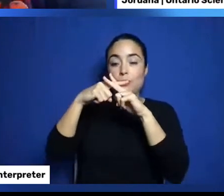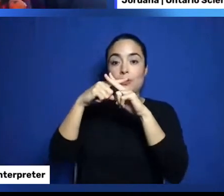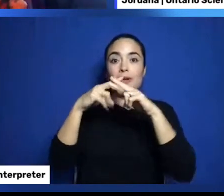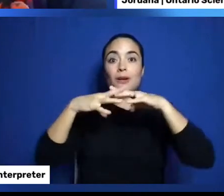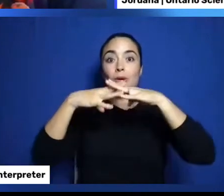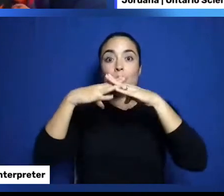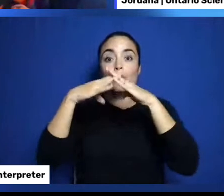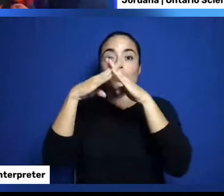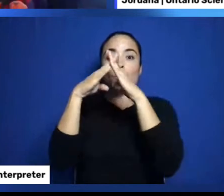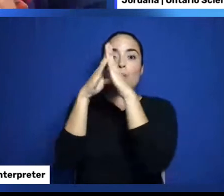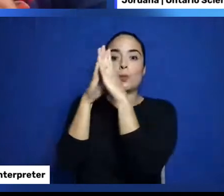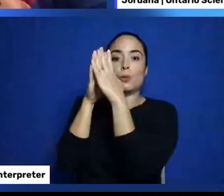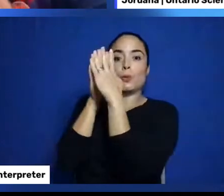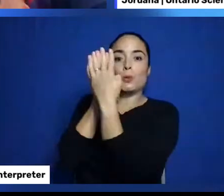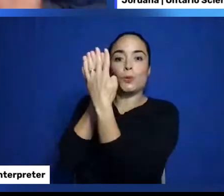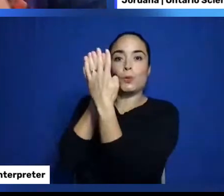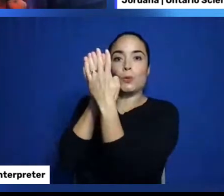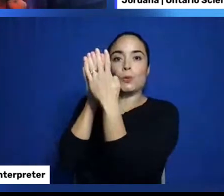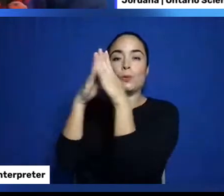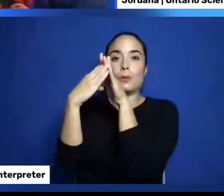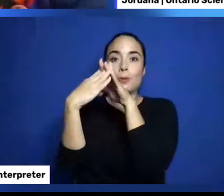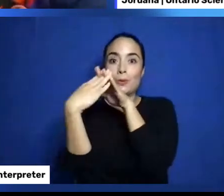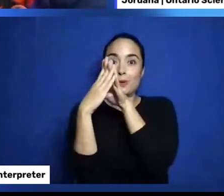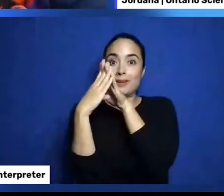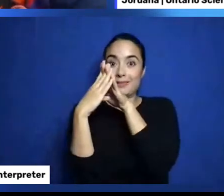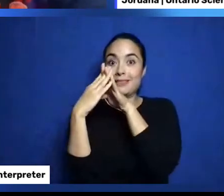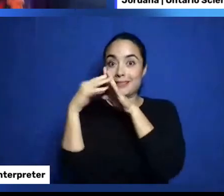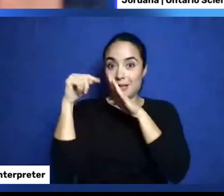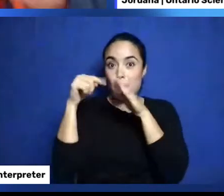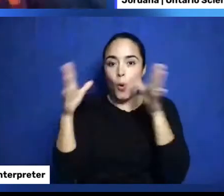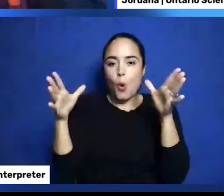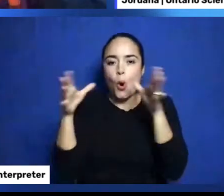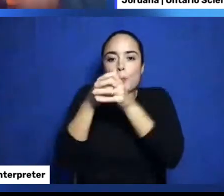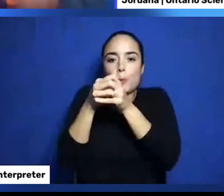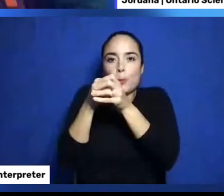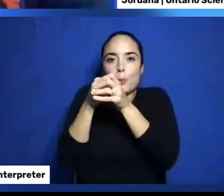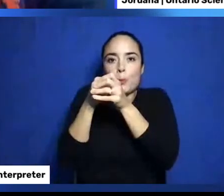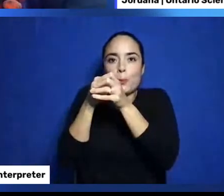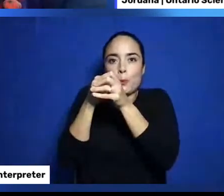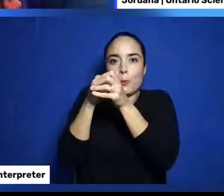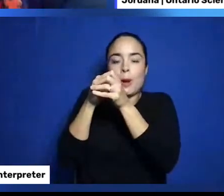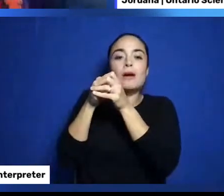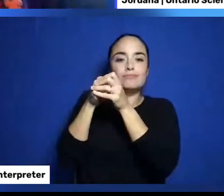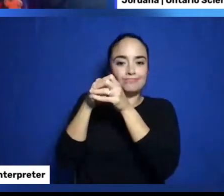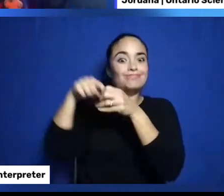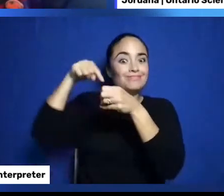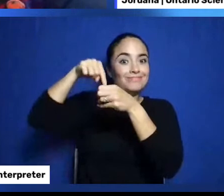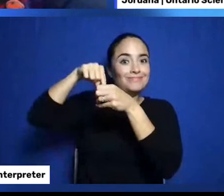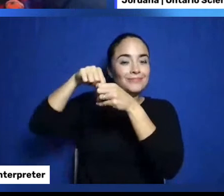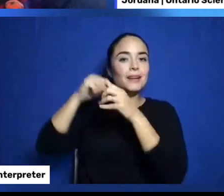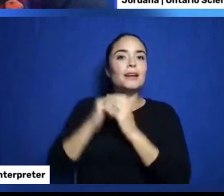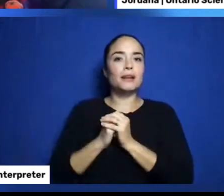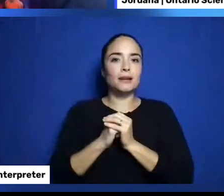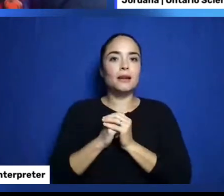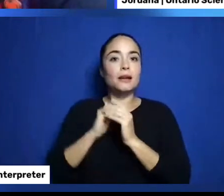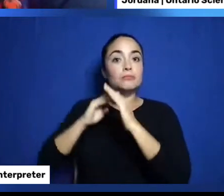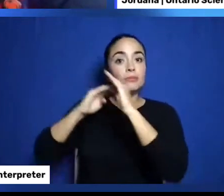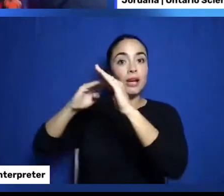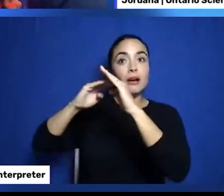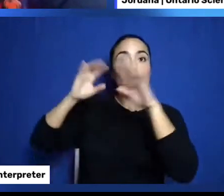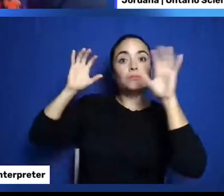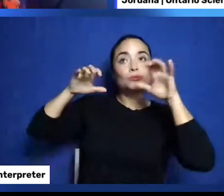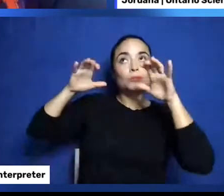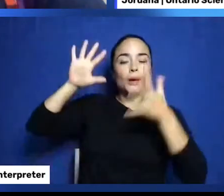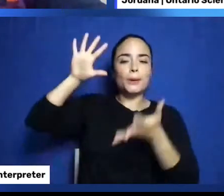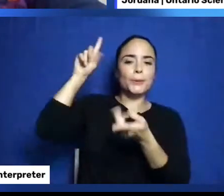because we can make the hole. That's on the top of the teepee smaller. We can reduce the amount of rain coming in. Thank